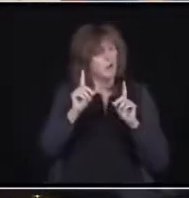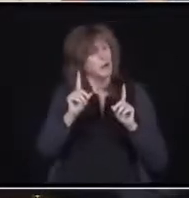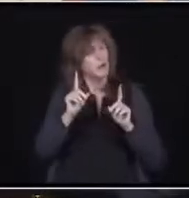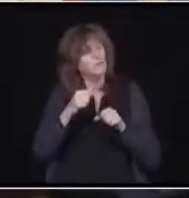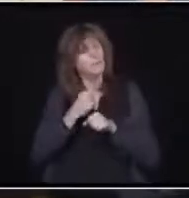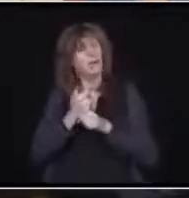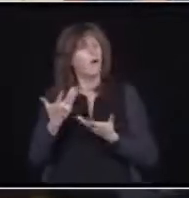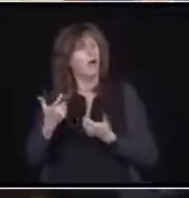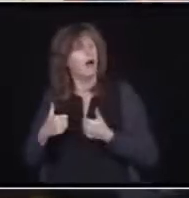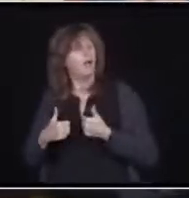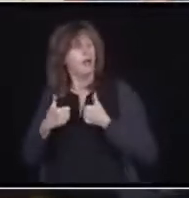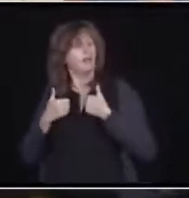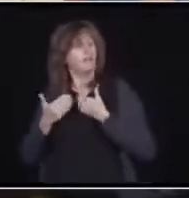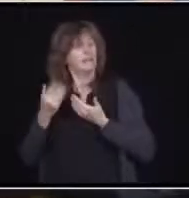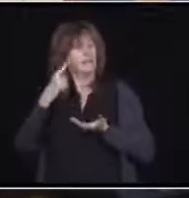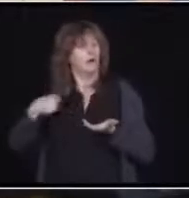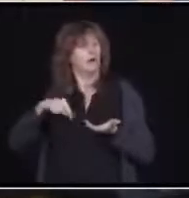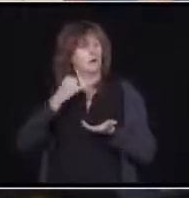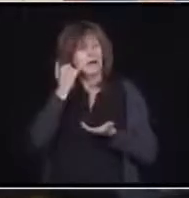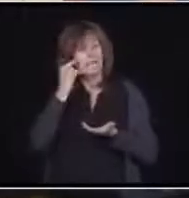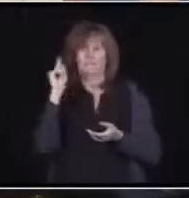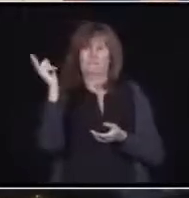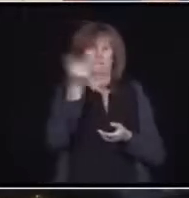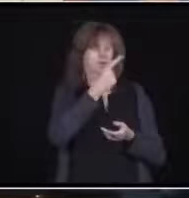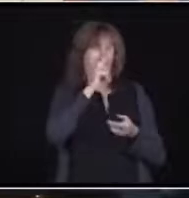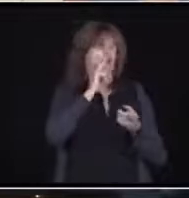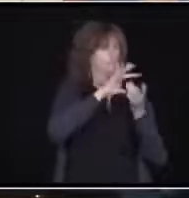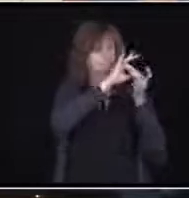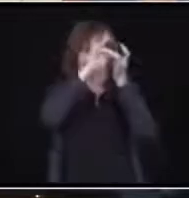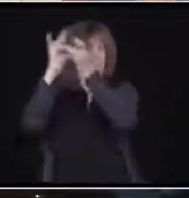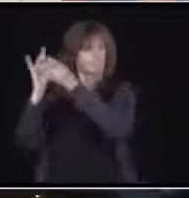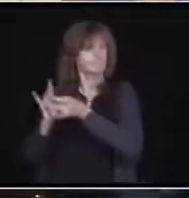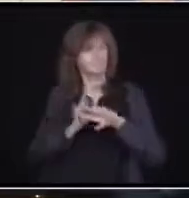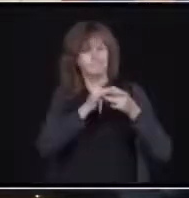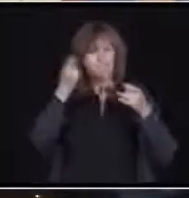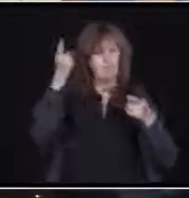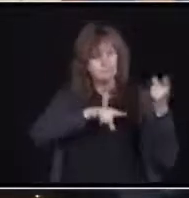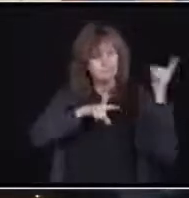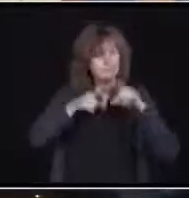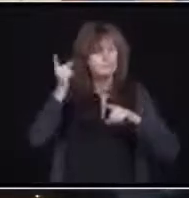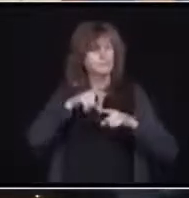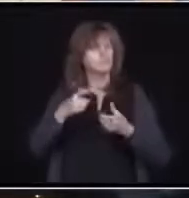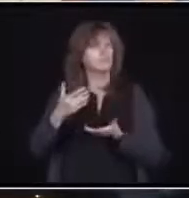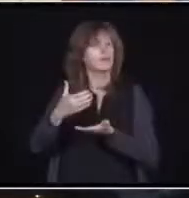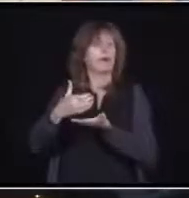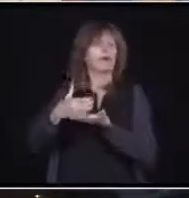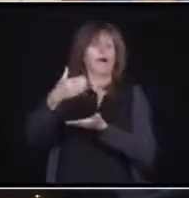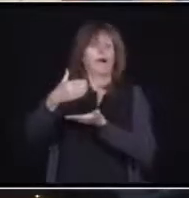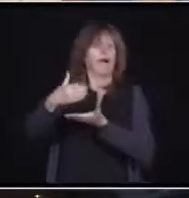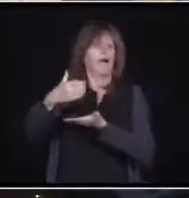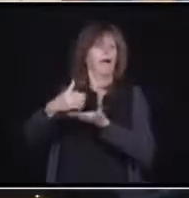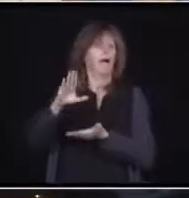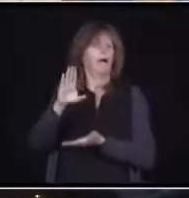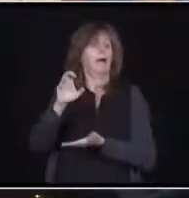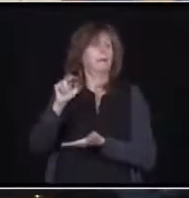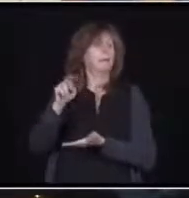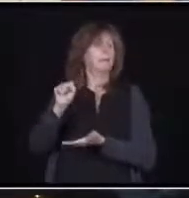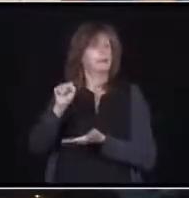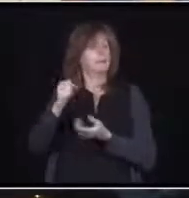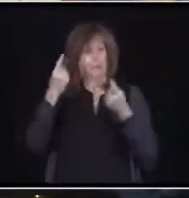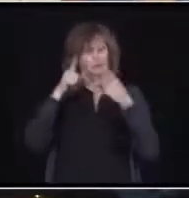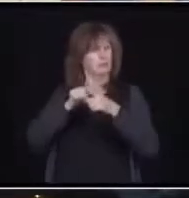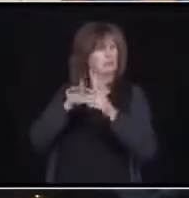great question if they'd coordinate, you know, can of beans all at the same place. Because it stops people from running around all the stores.